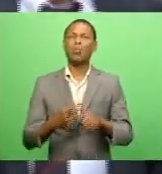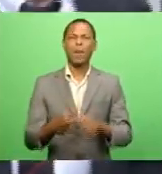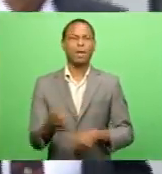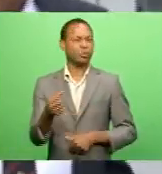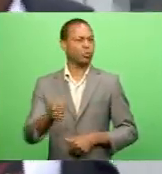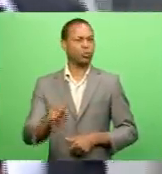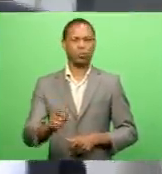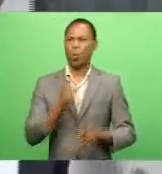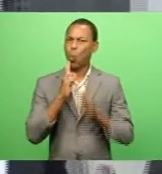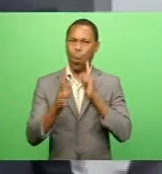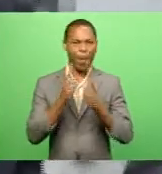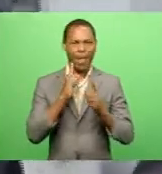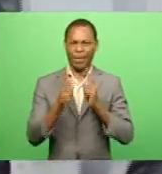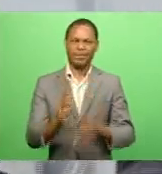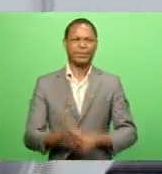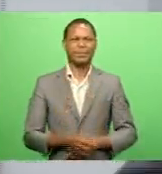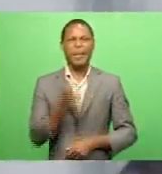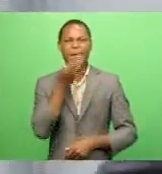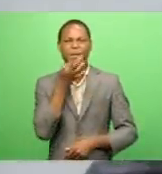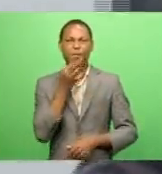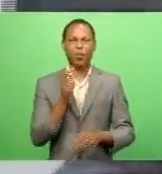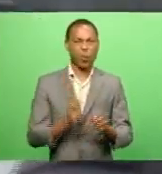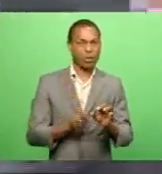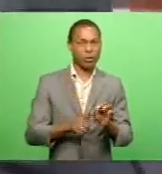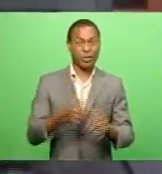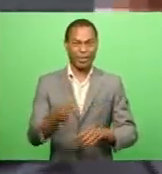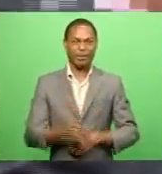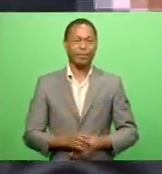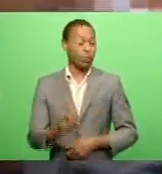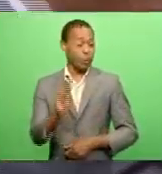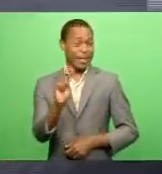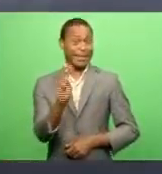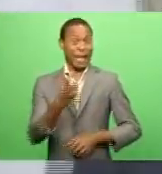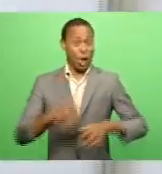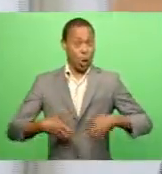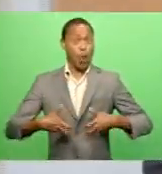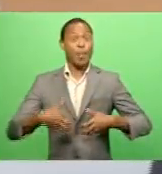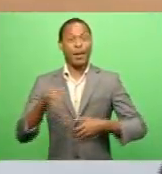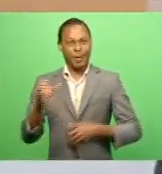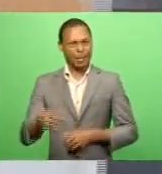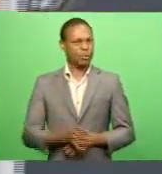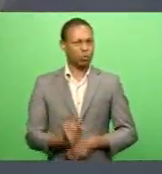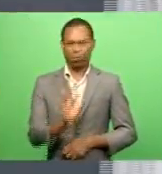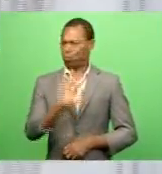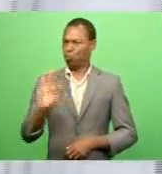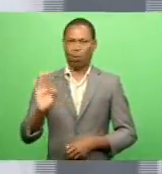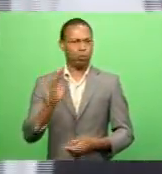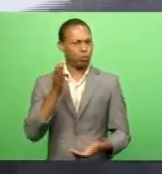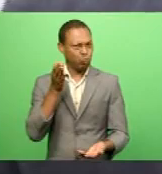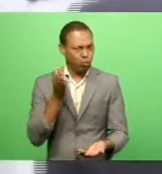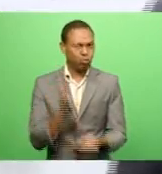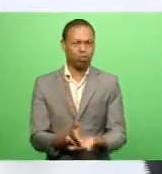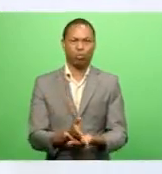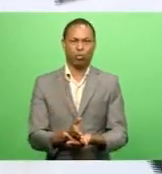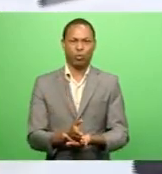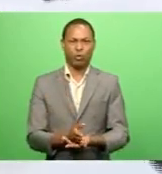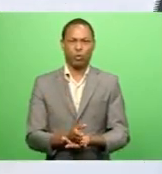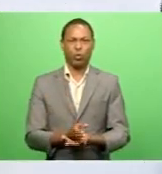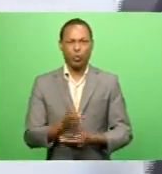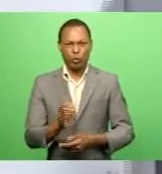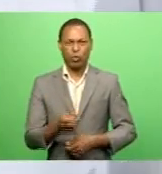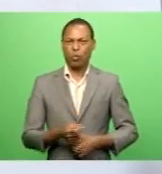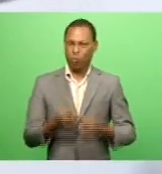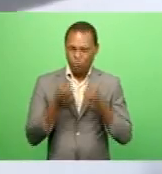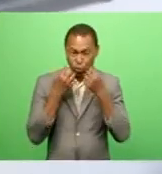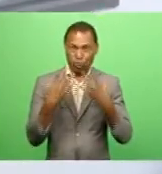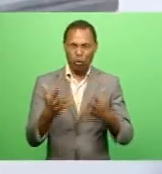to a number of questions The defense said the second complainant was evasive, untruthful, had no credibility whatsoever And said her